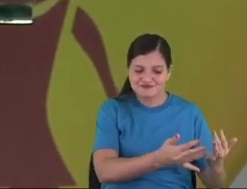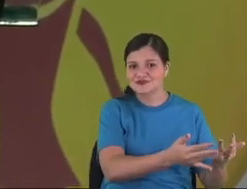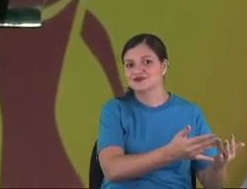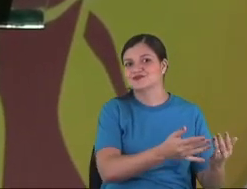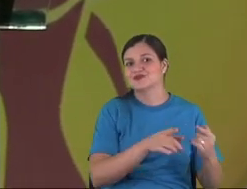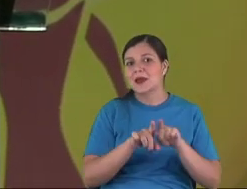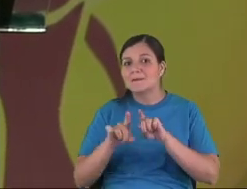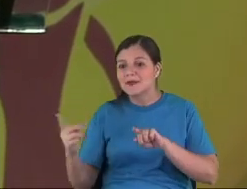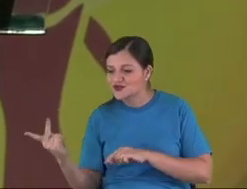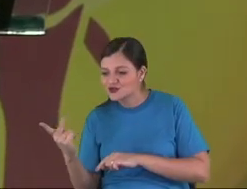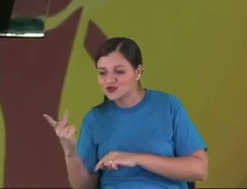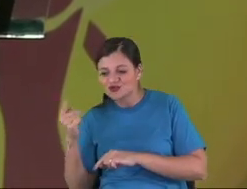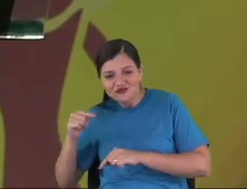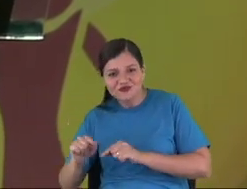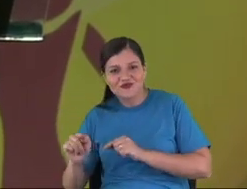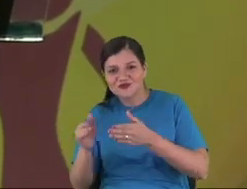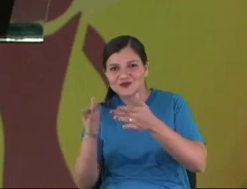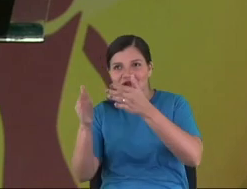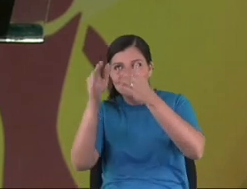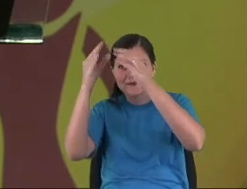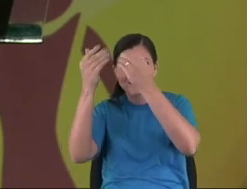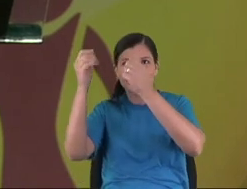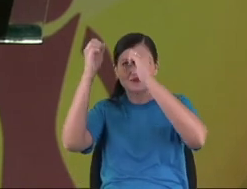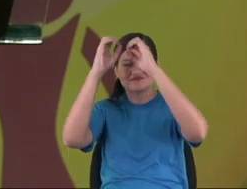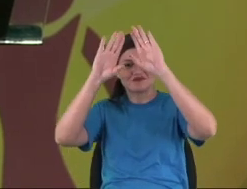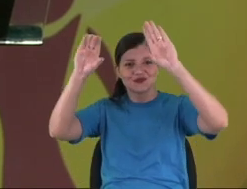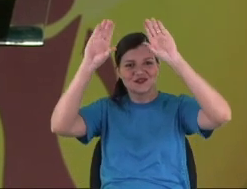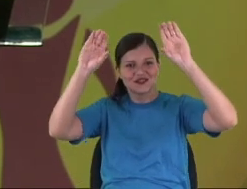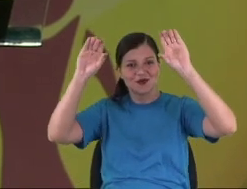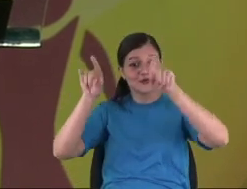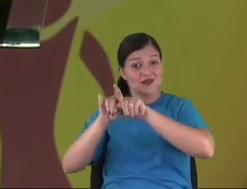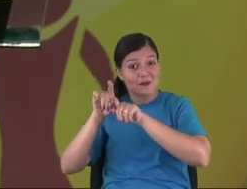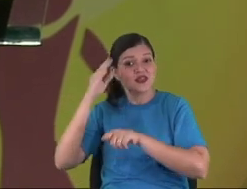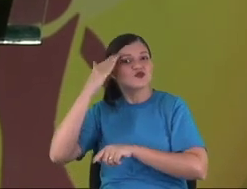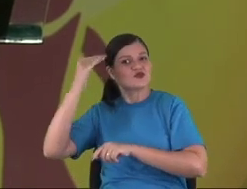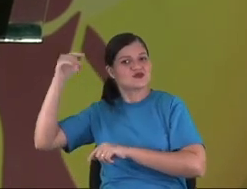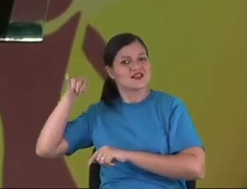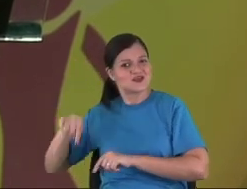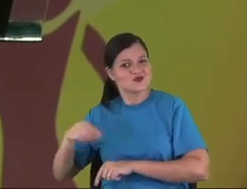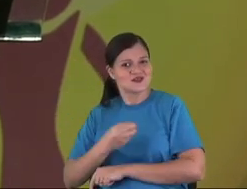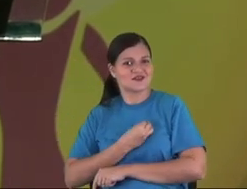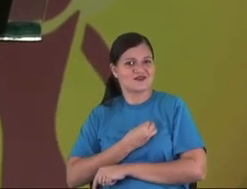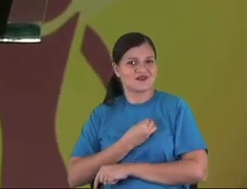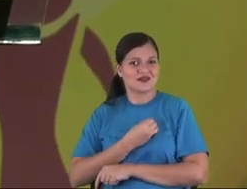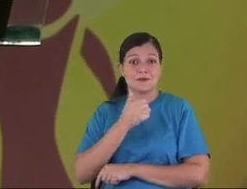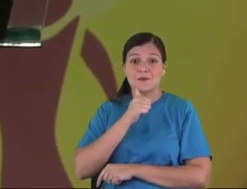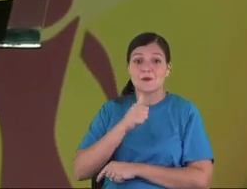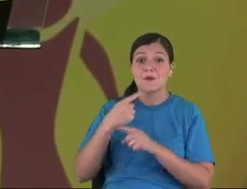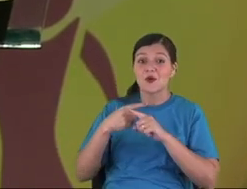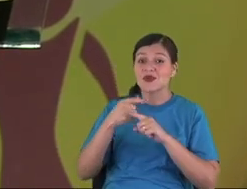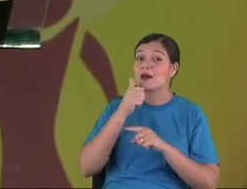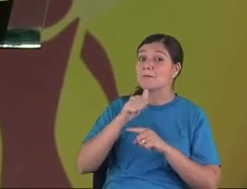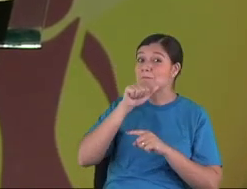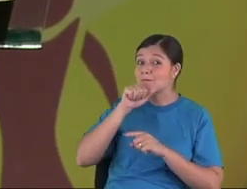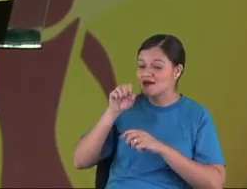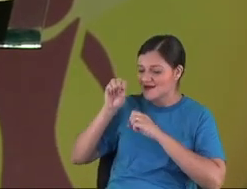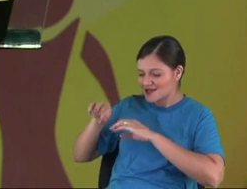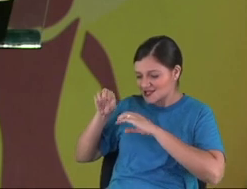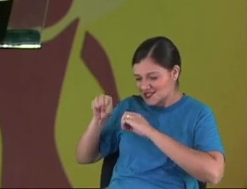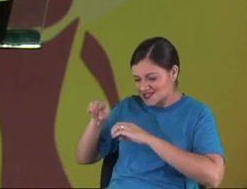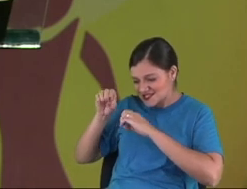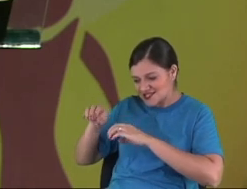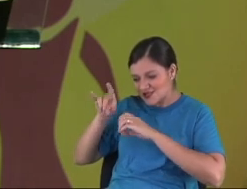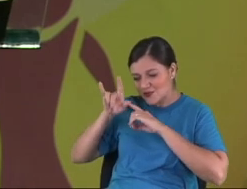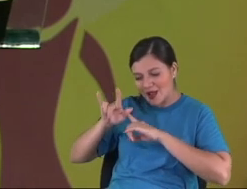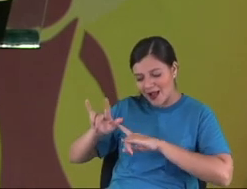in the heaven way. are in such for kids, such for people, because